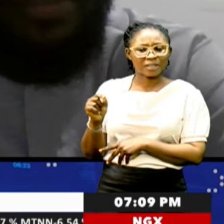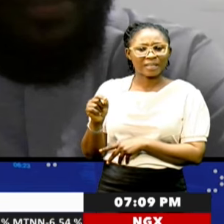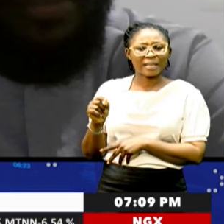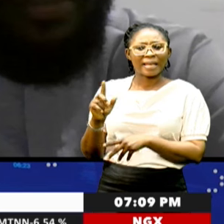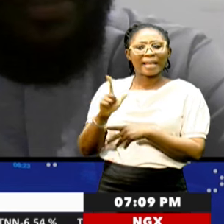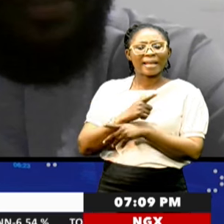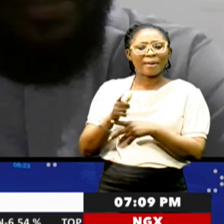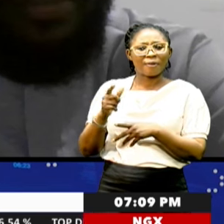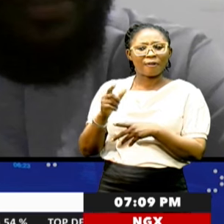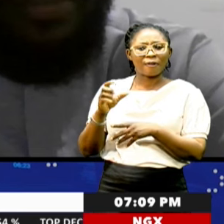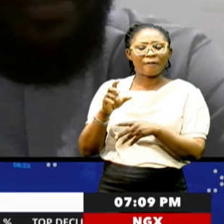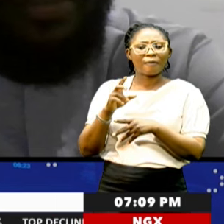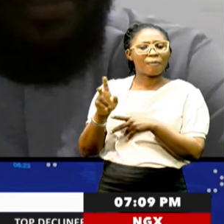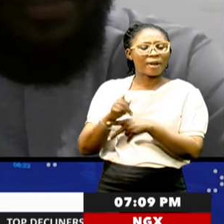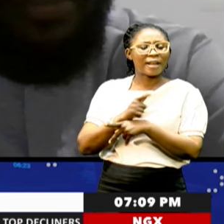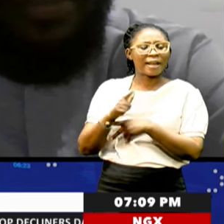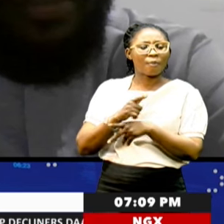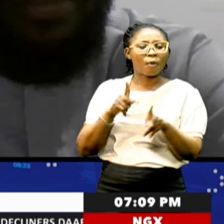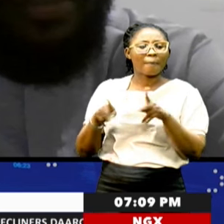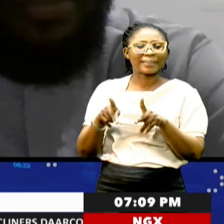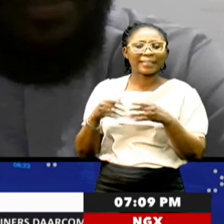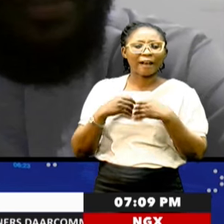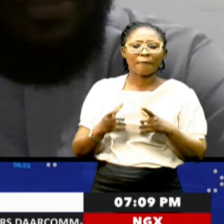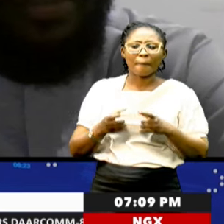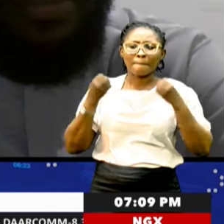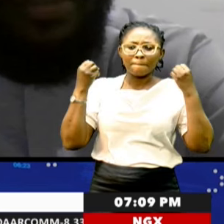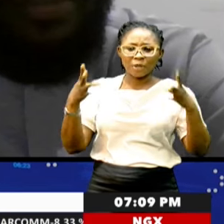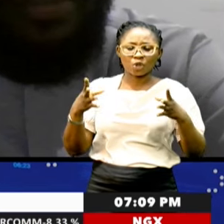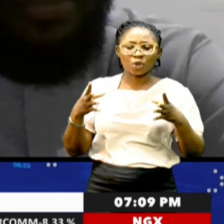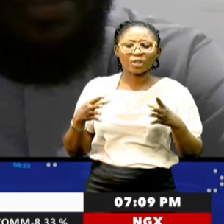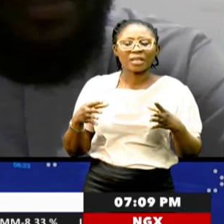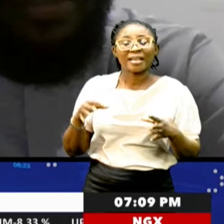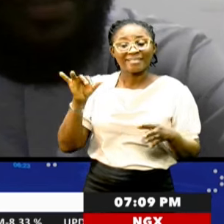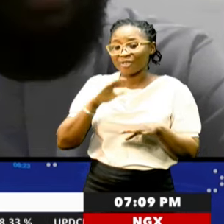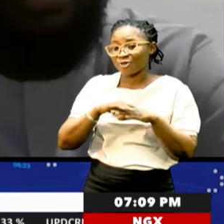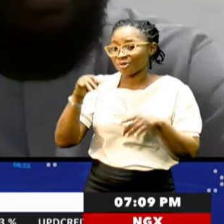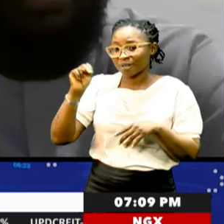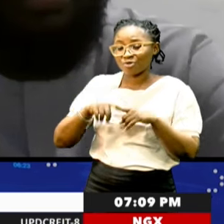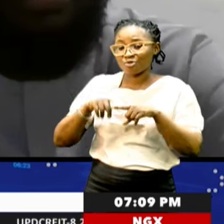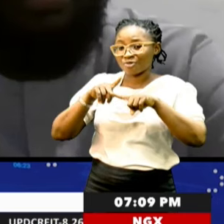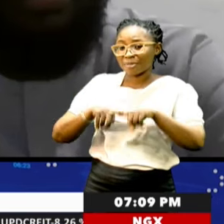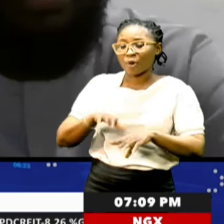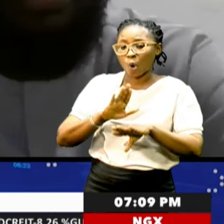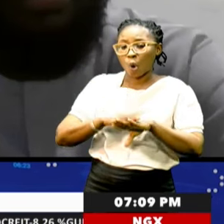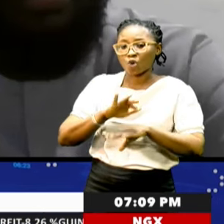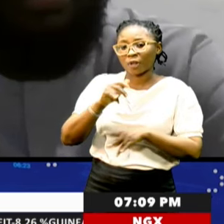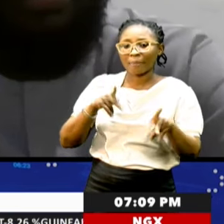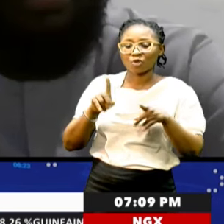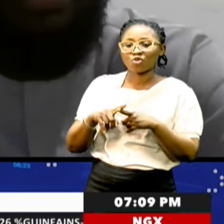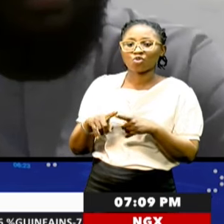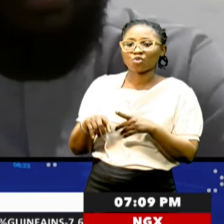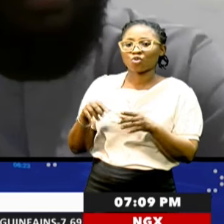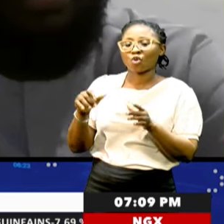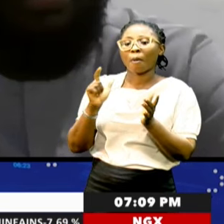it doesn't need to rely on other parties to pass laws. Do you see this playing out? And what effect will this have on the UK's